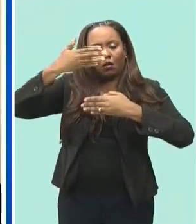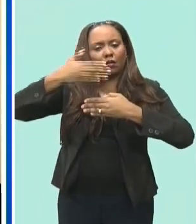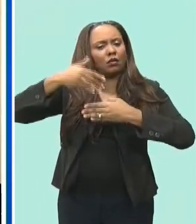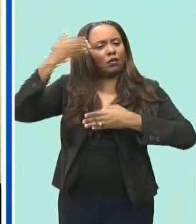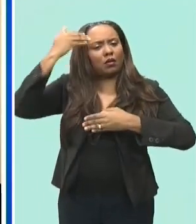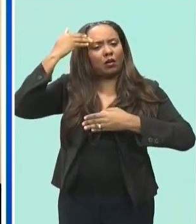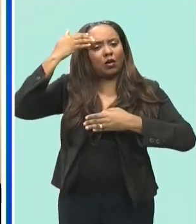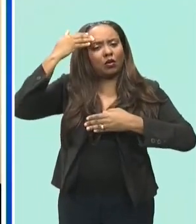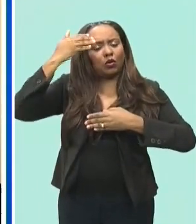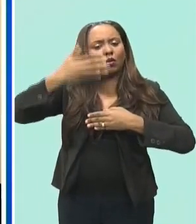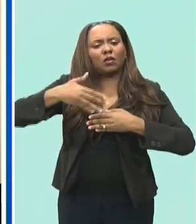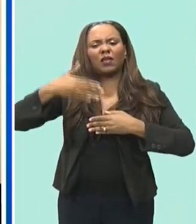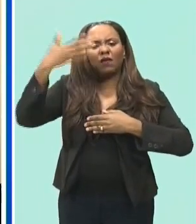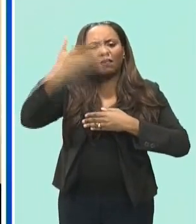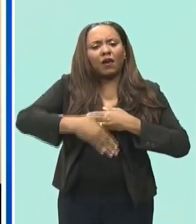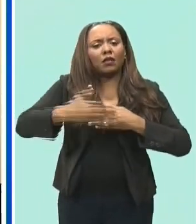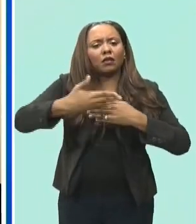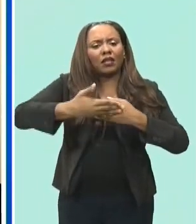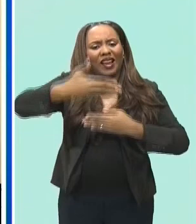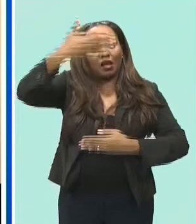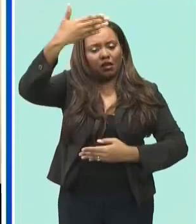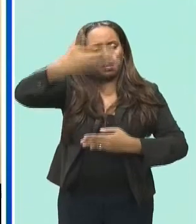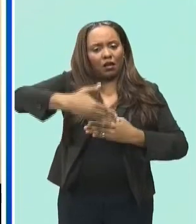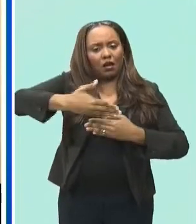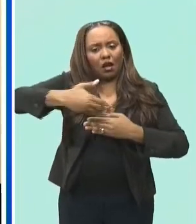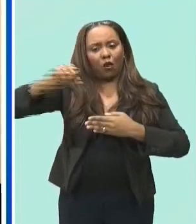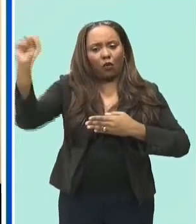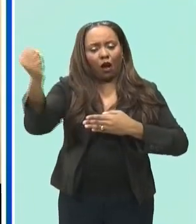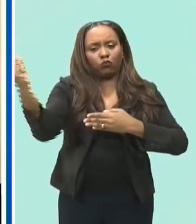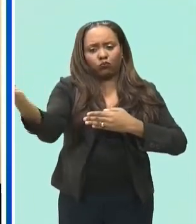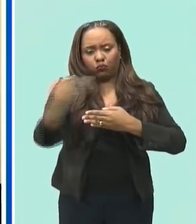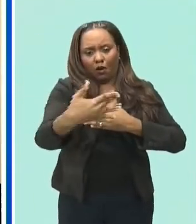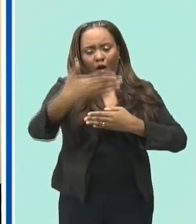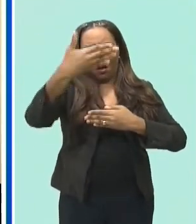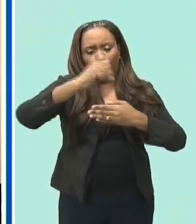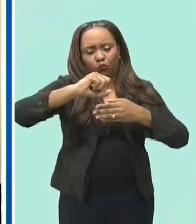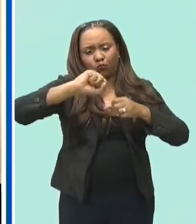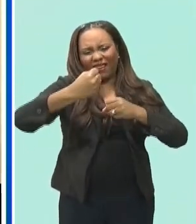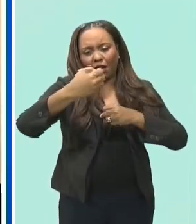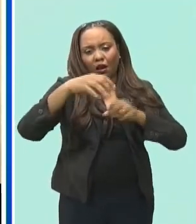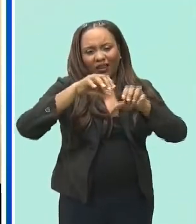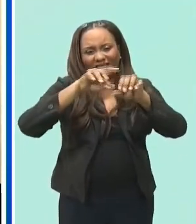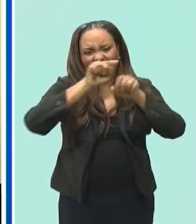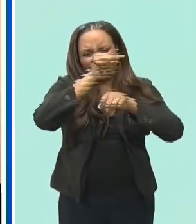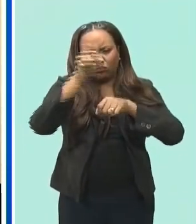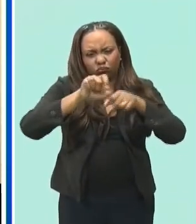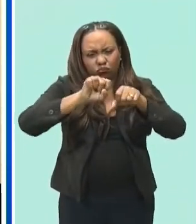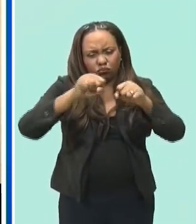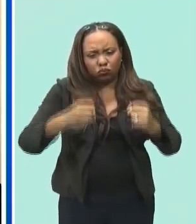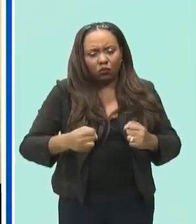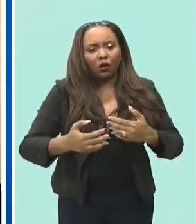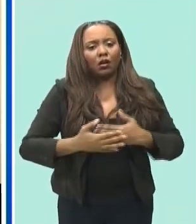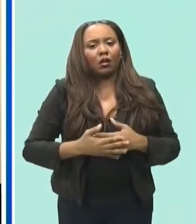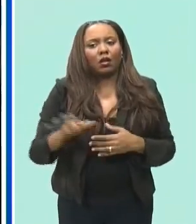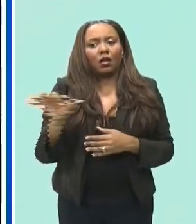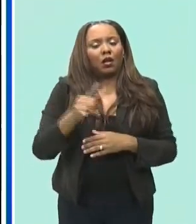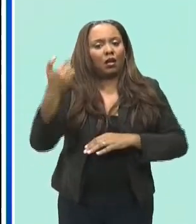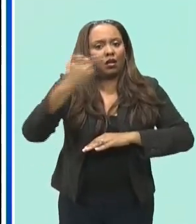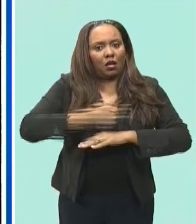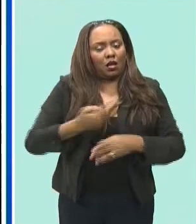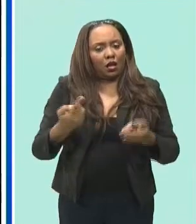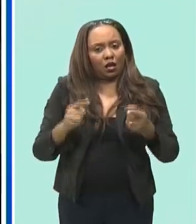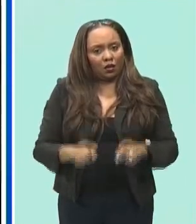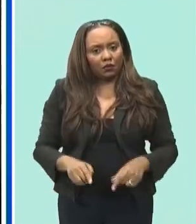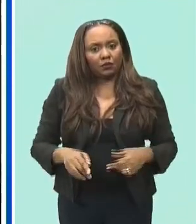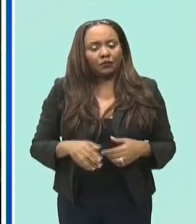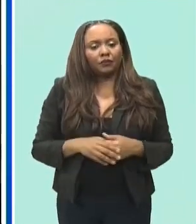unruly taxi drivers and vendors along burk road the same day mr